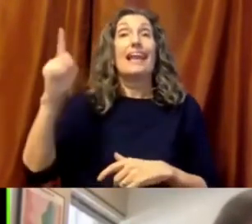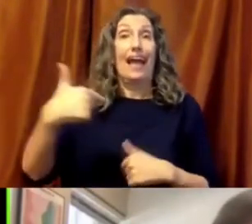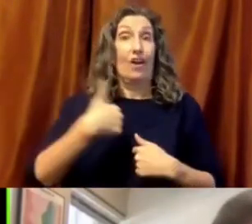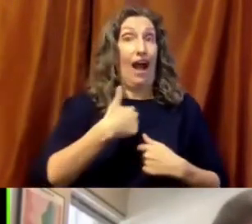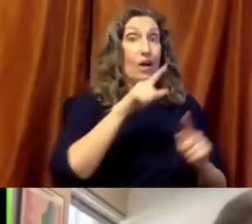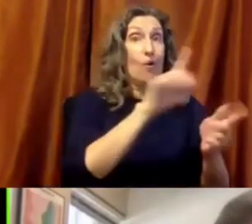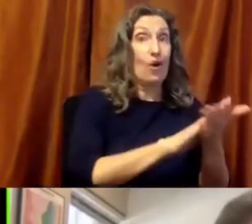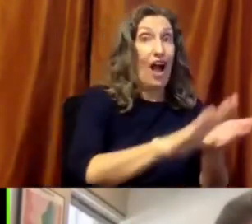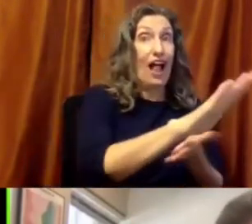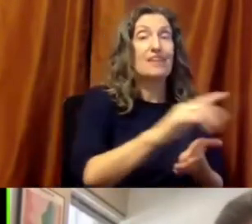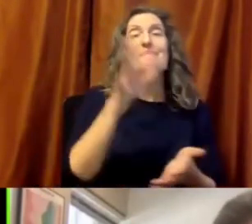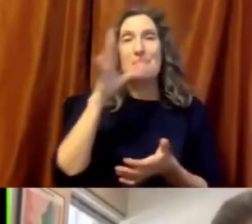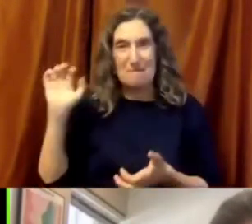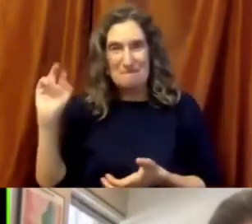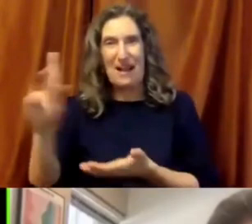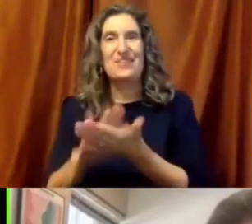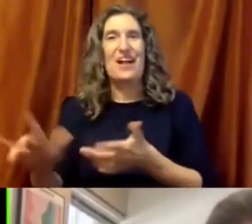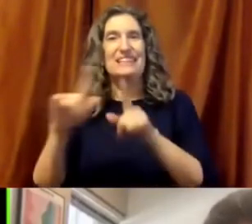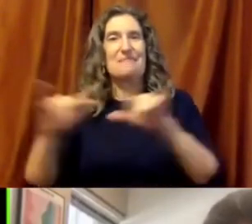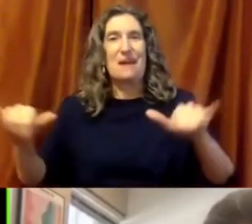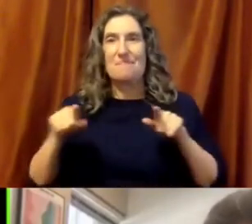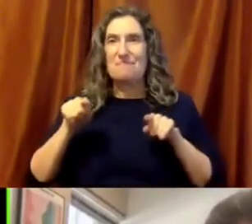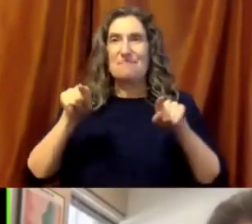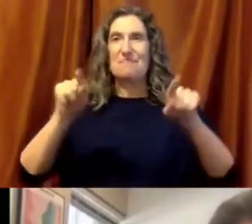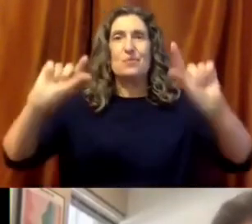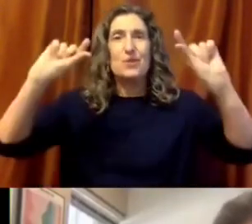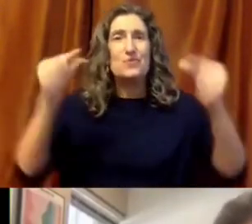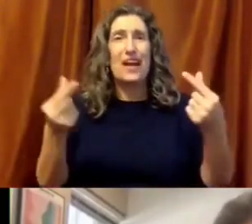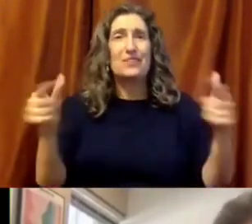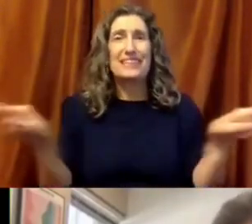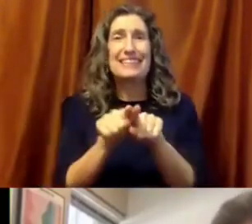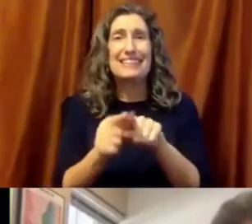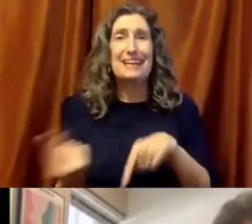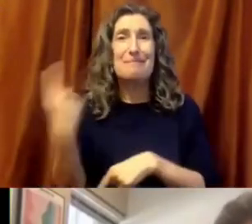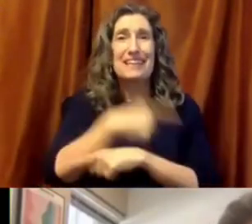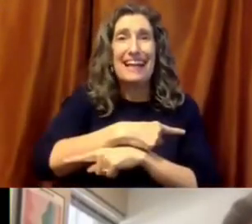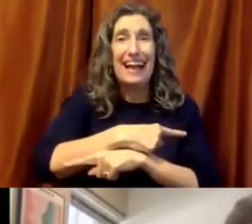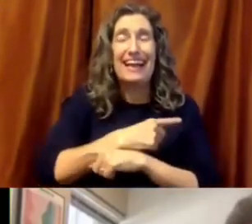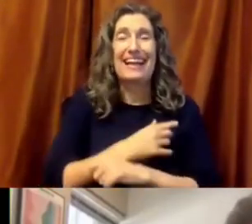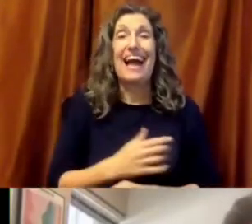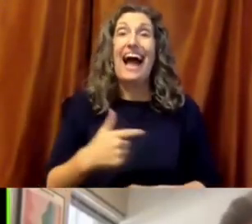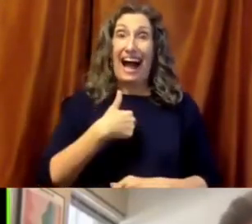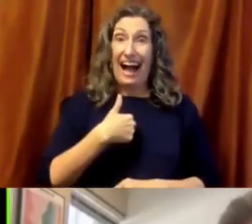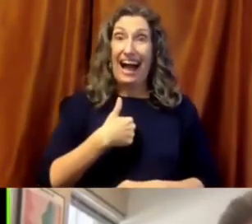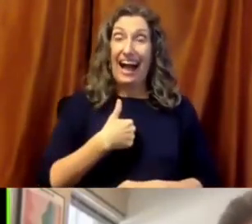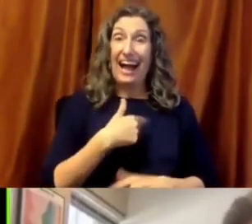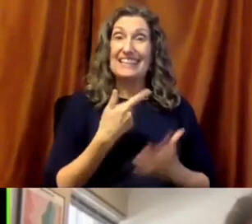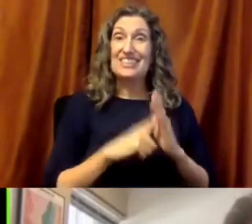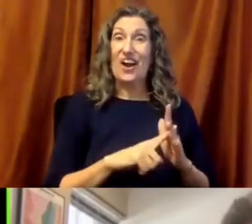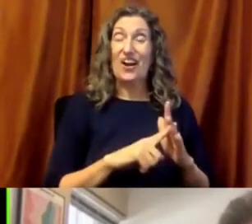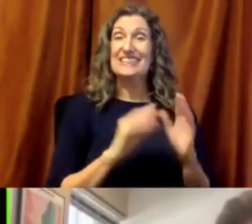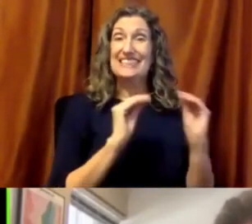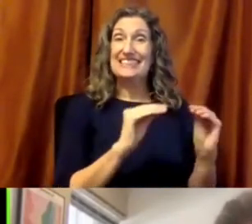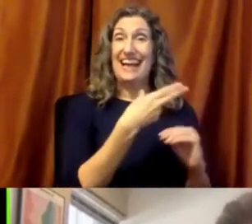college when I did, and we graduated the same day. She went on to be an elementary teacher, and I was